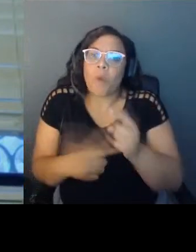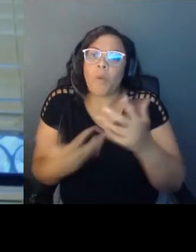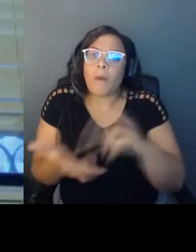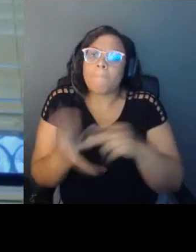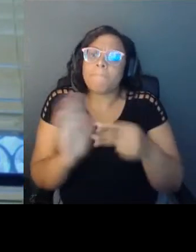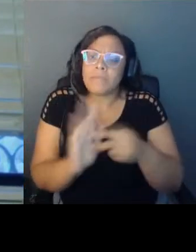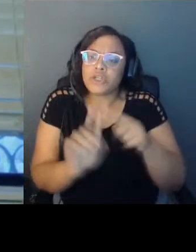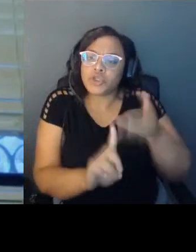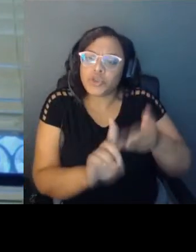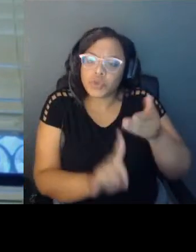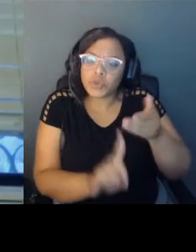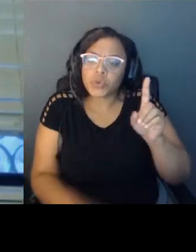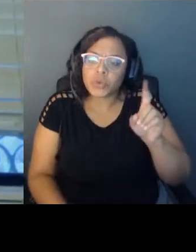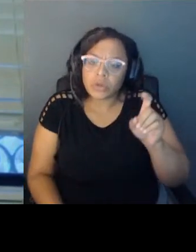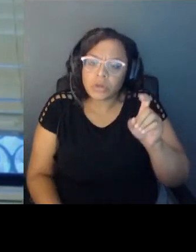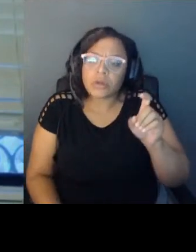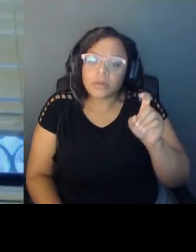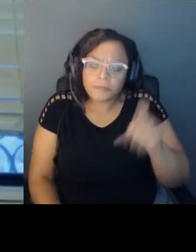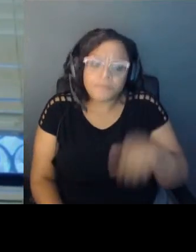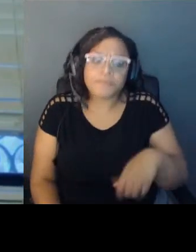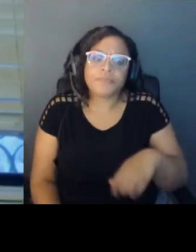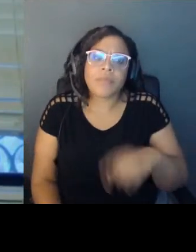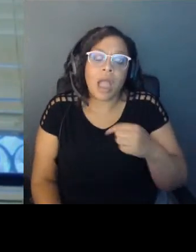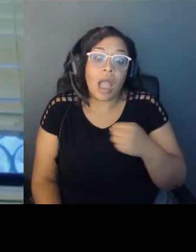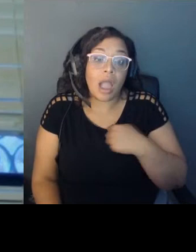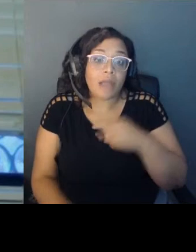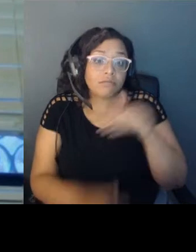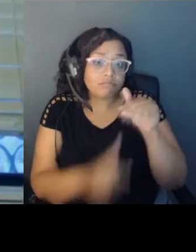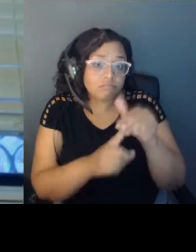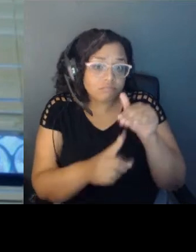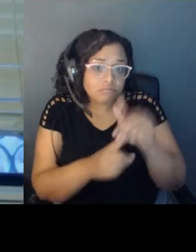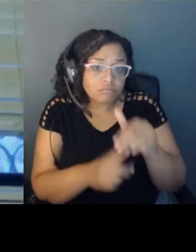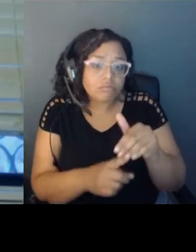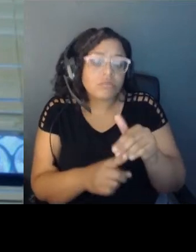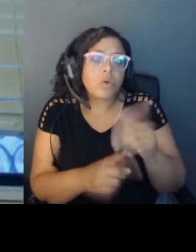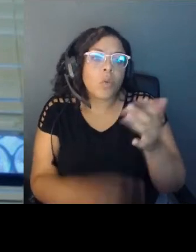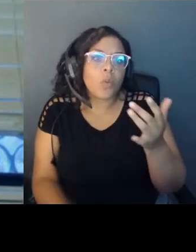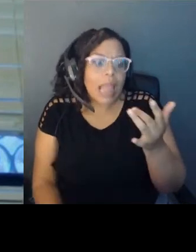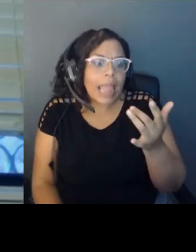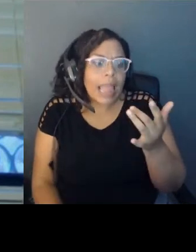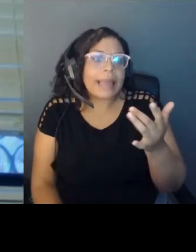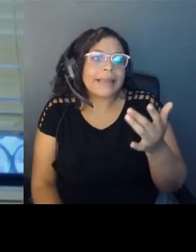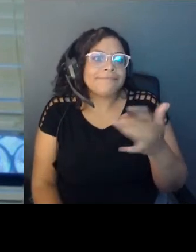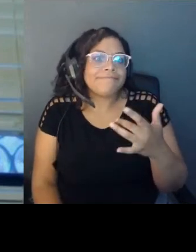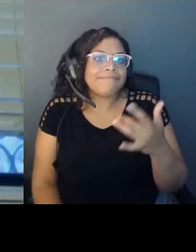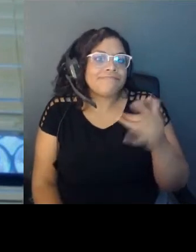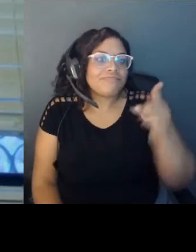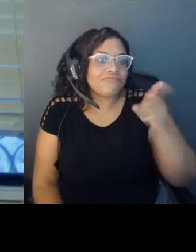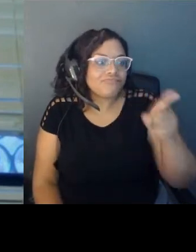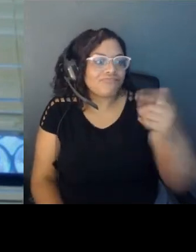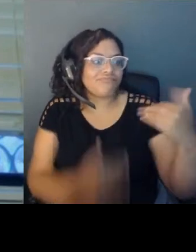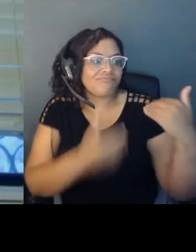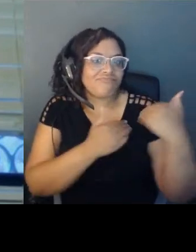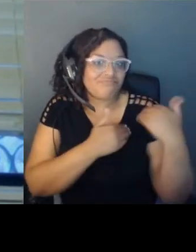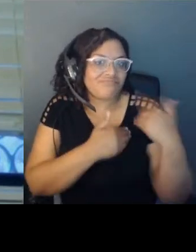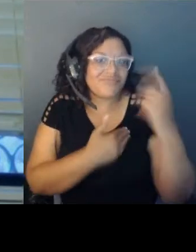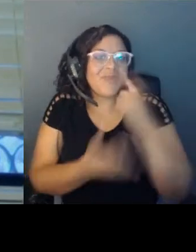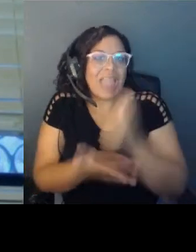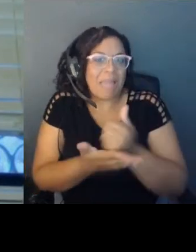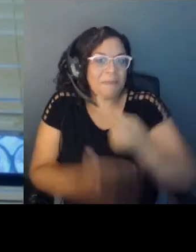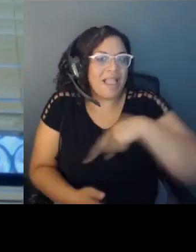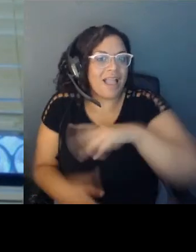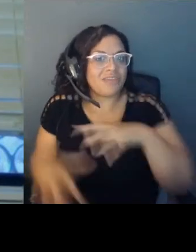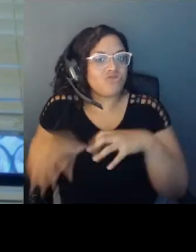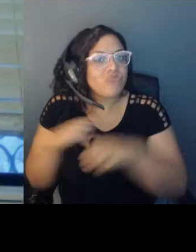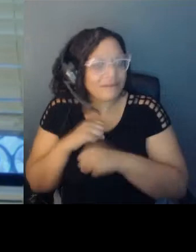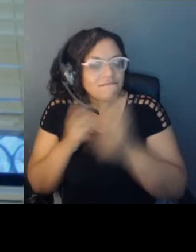is often tasked with helping the rest of us grieve. So Pastor Kaji, what does this moment mean